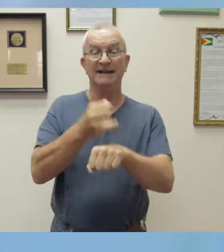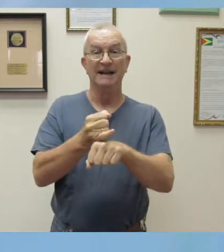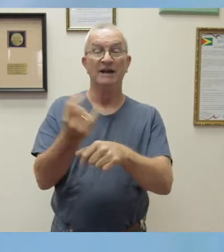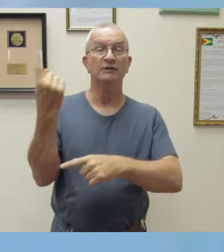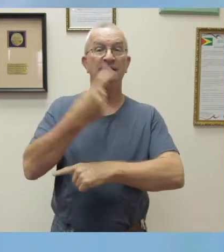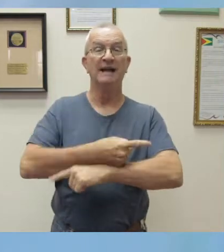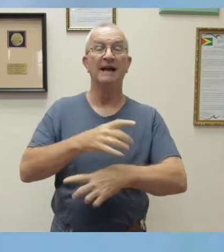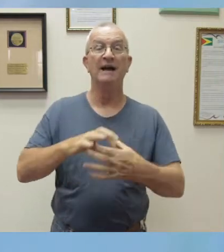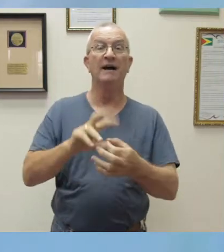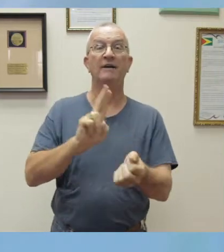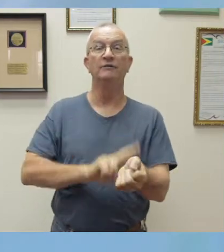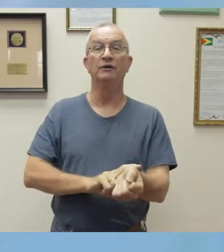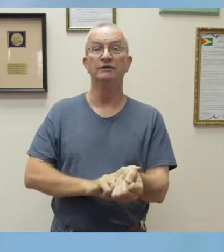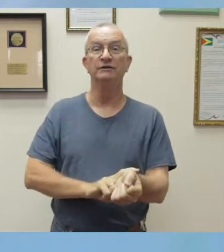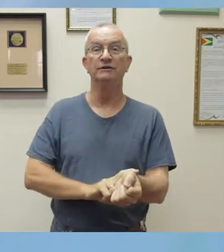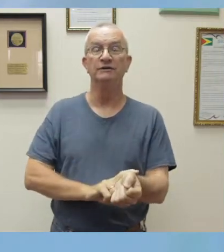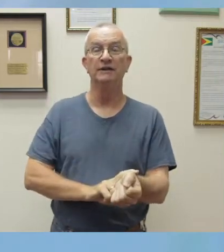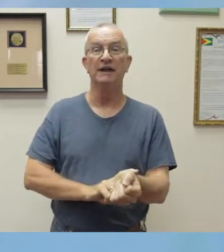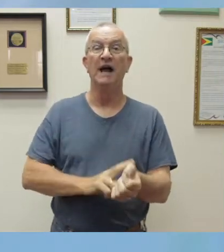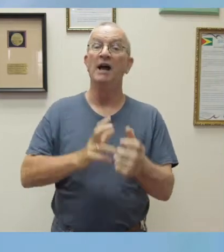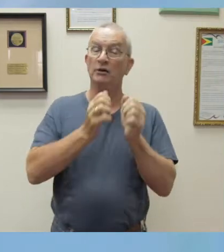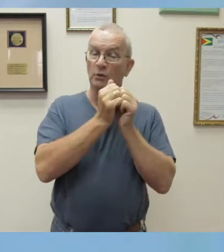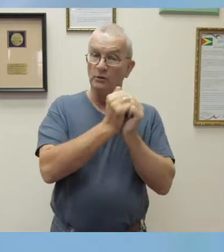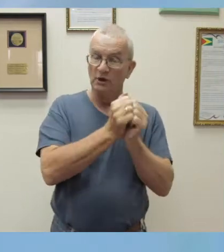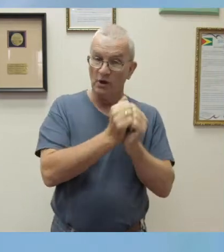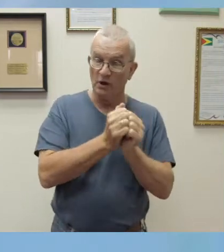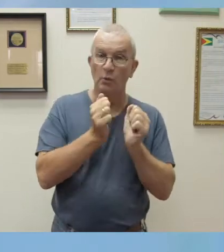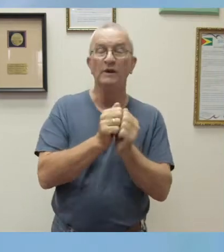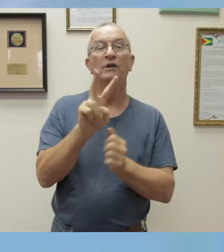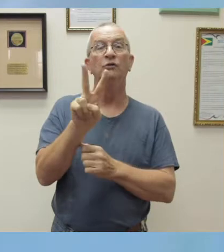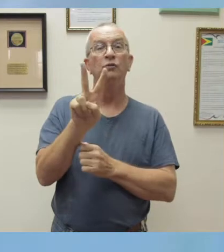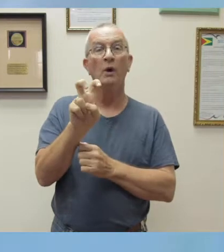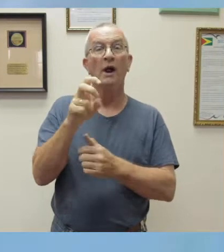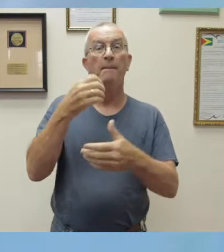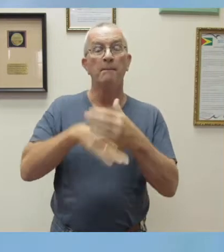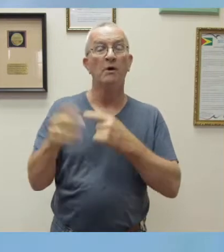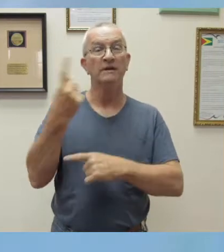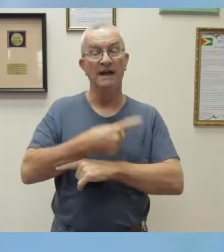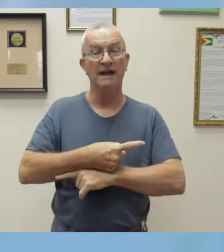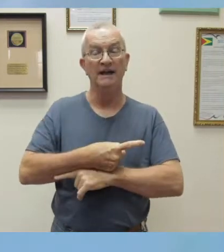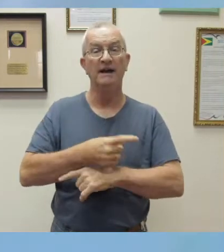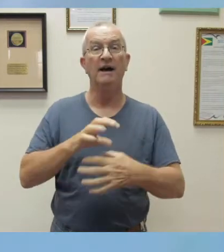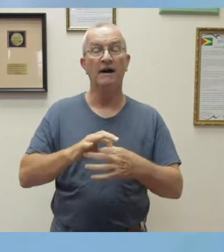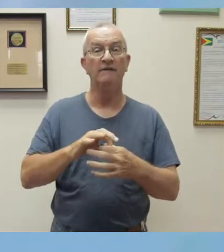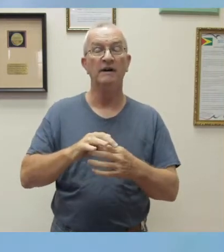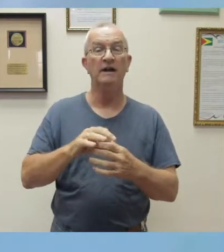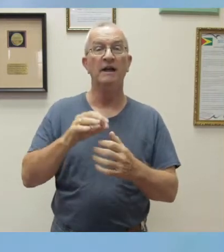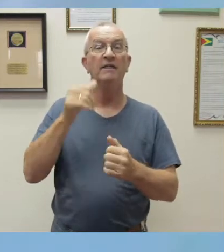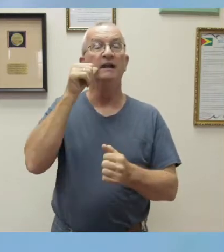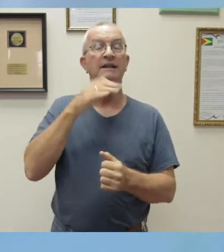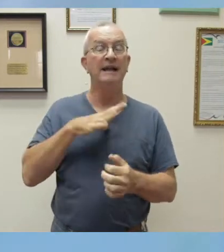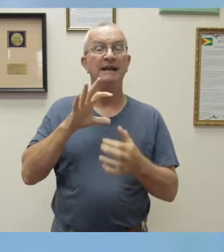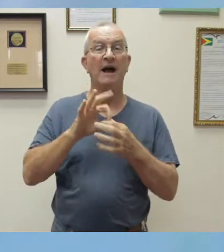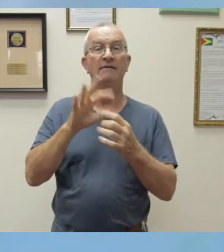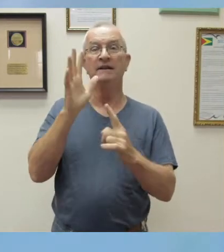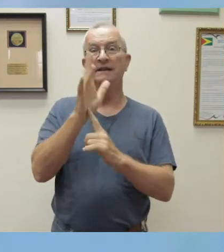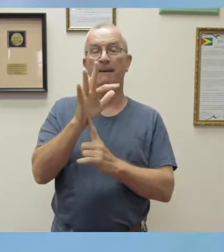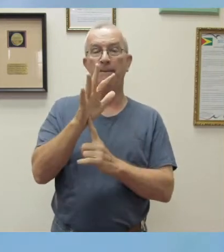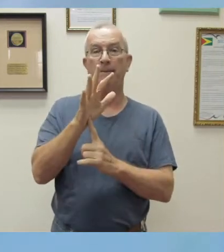coinciding with the 200th birth anniversary of the Lady with the Lamp,